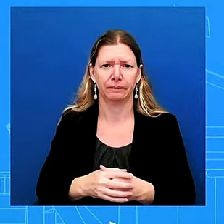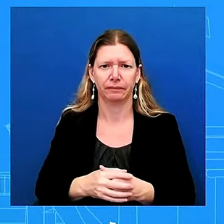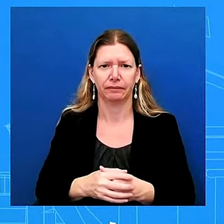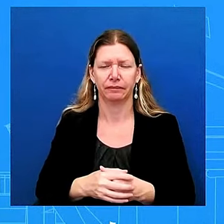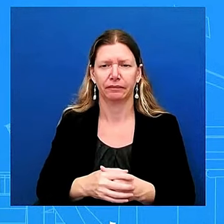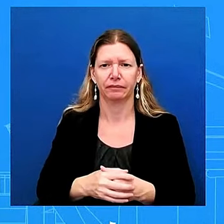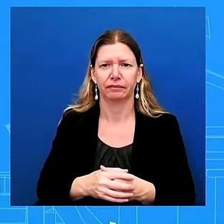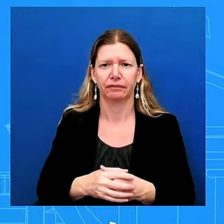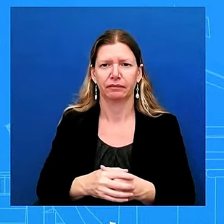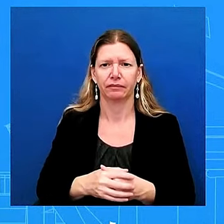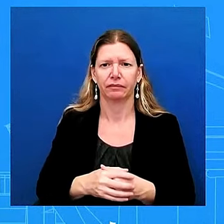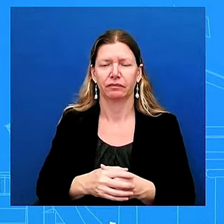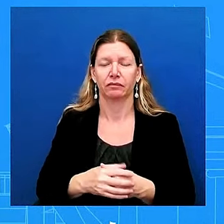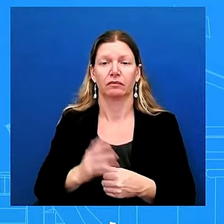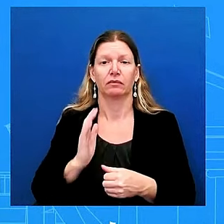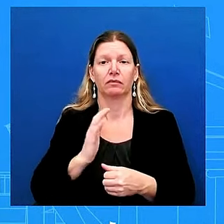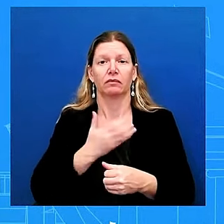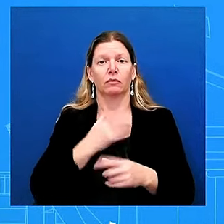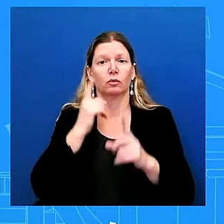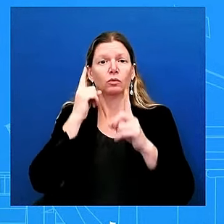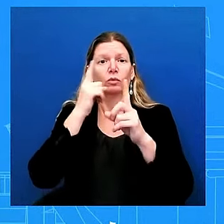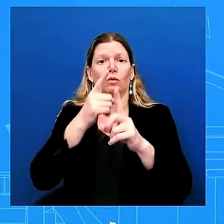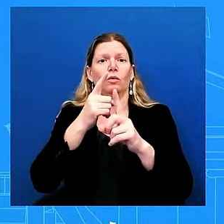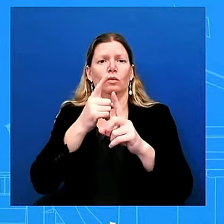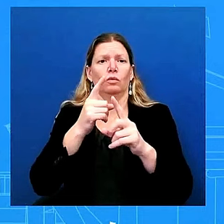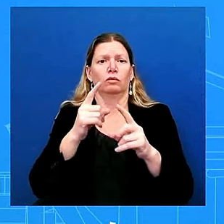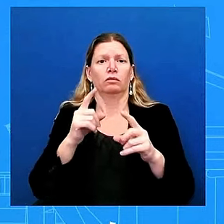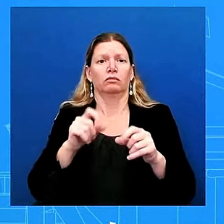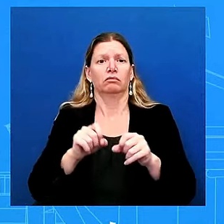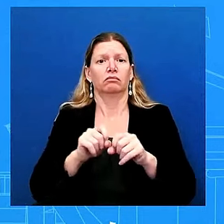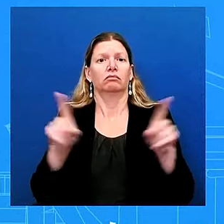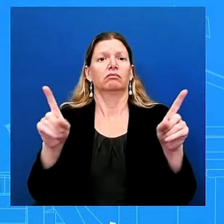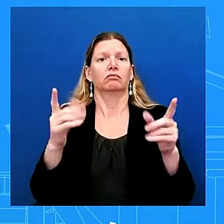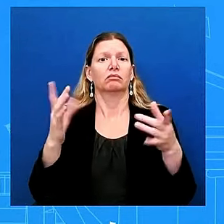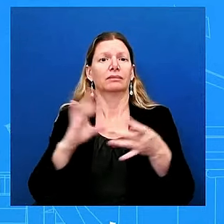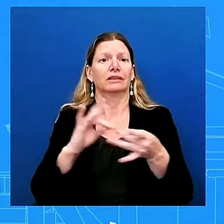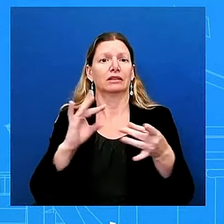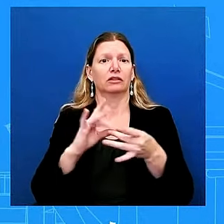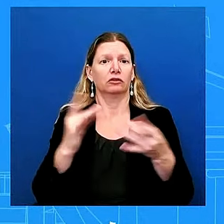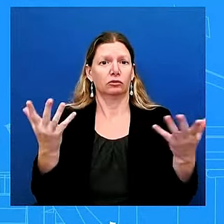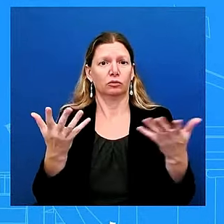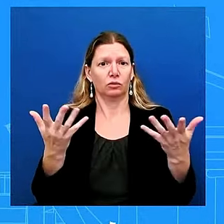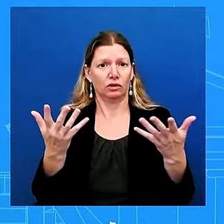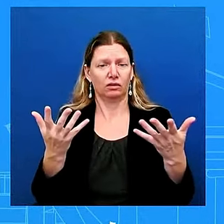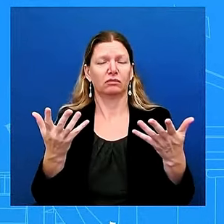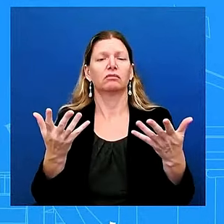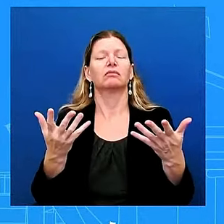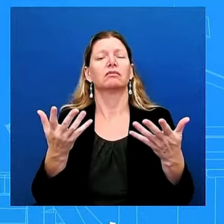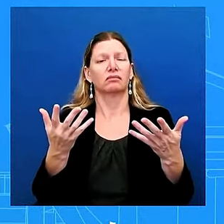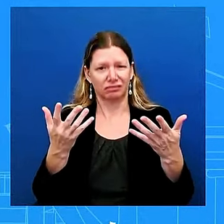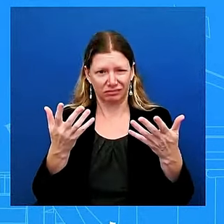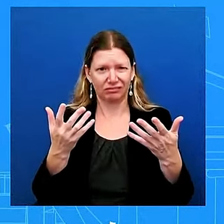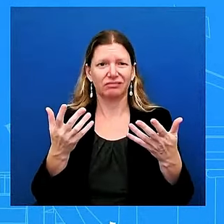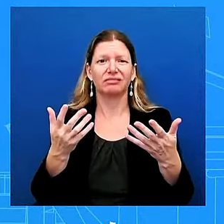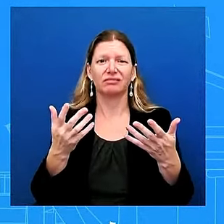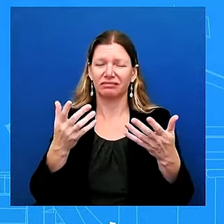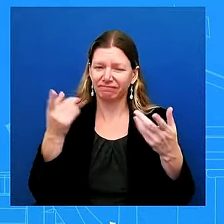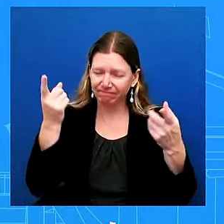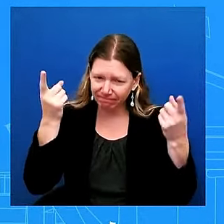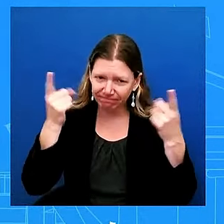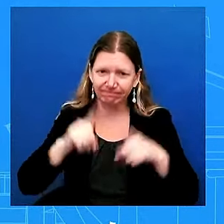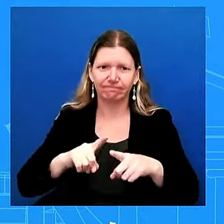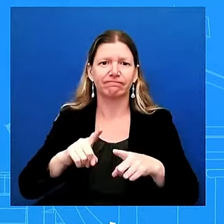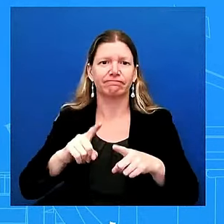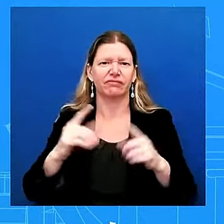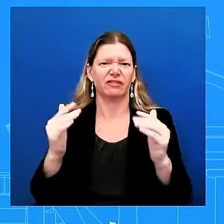and um uh and urge them uh to come to a fair uh agreement but is he prepared to ask congress to intervene